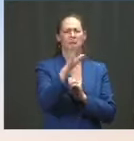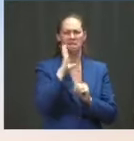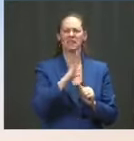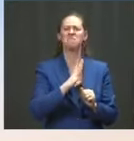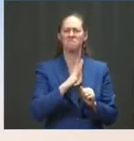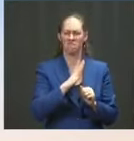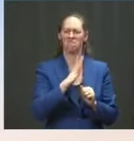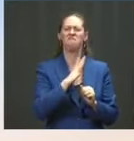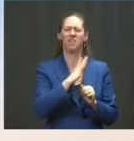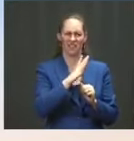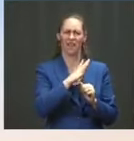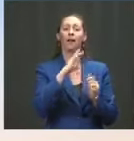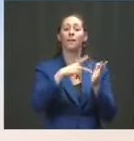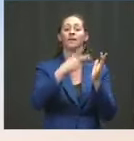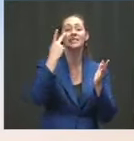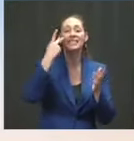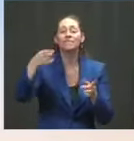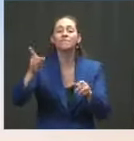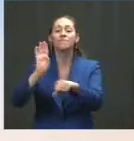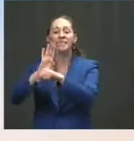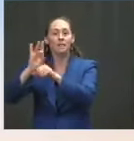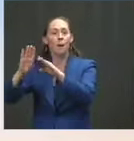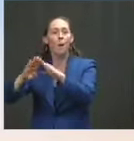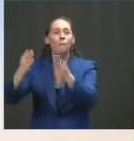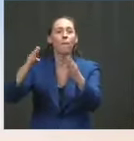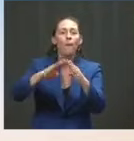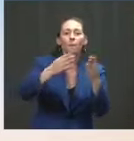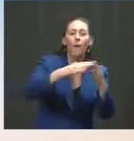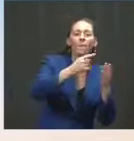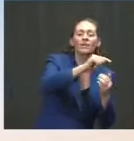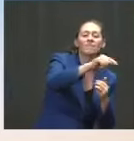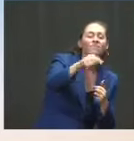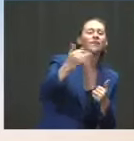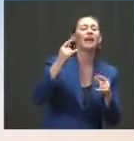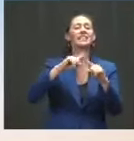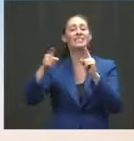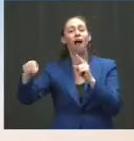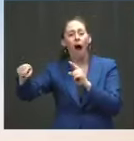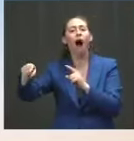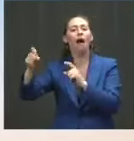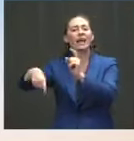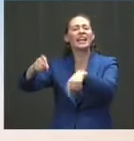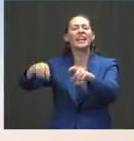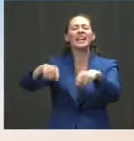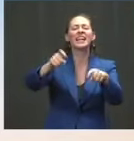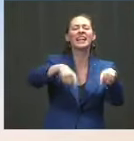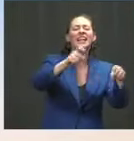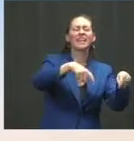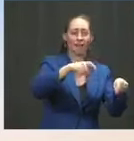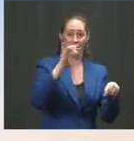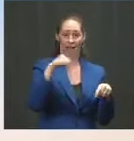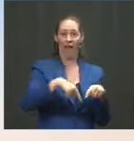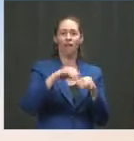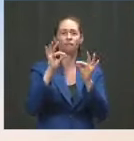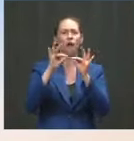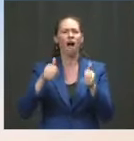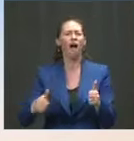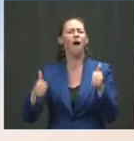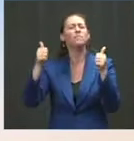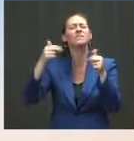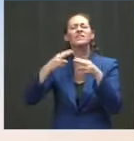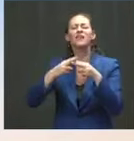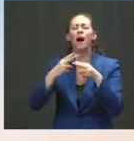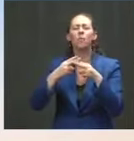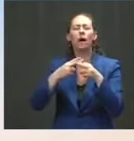the supply as the demand start to change in the economy that there will be transitory impacts in as it relates to inflation those are